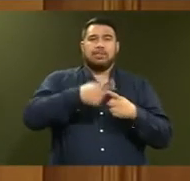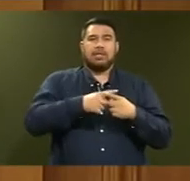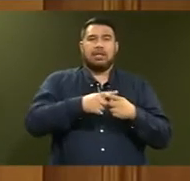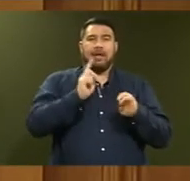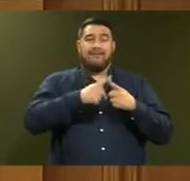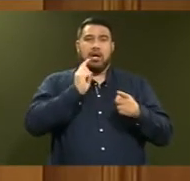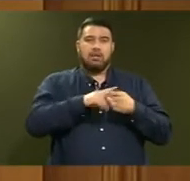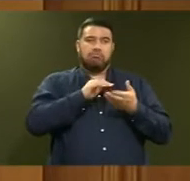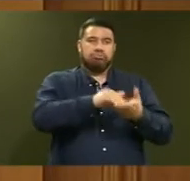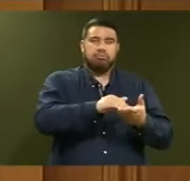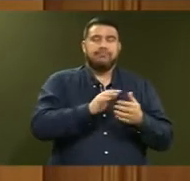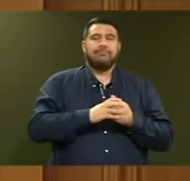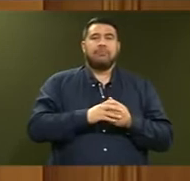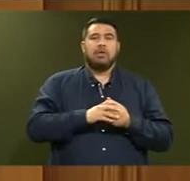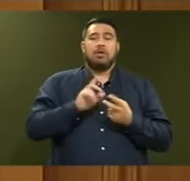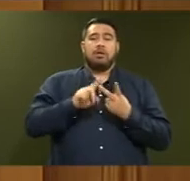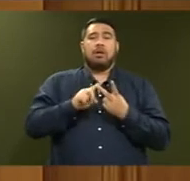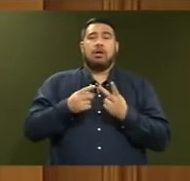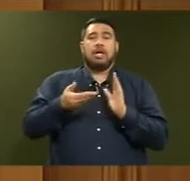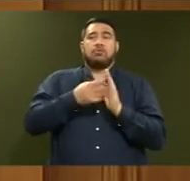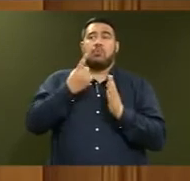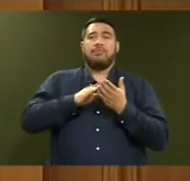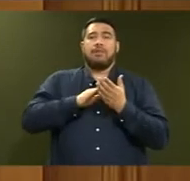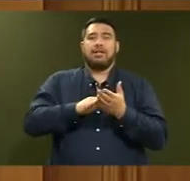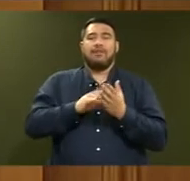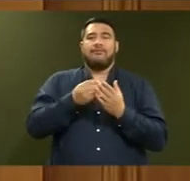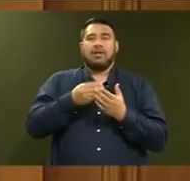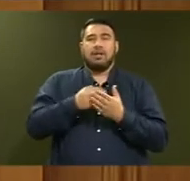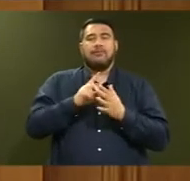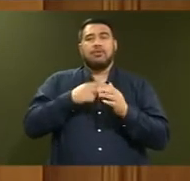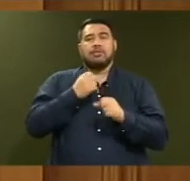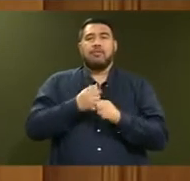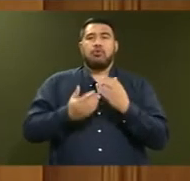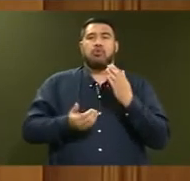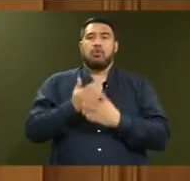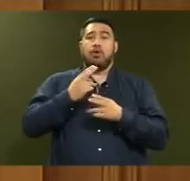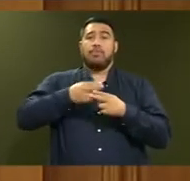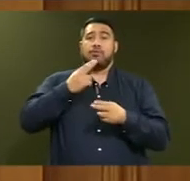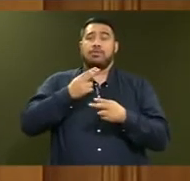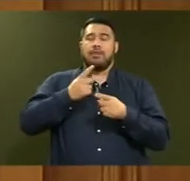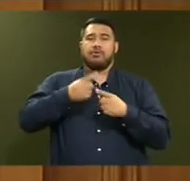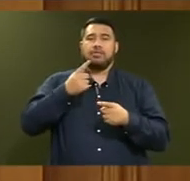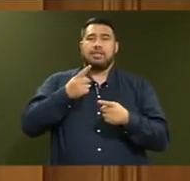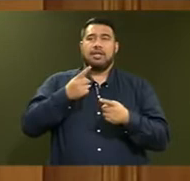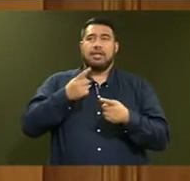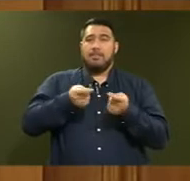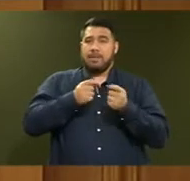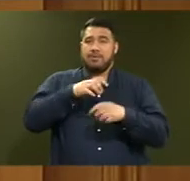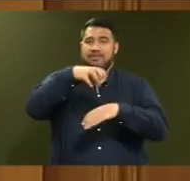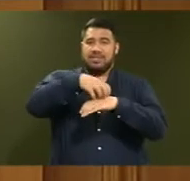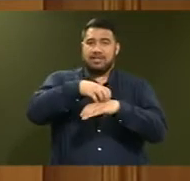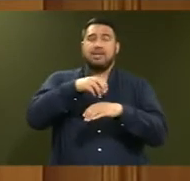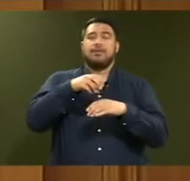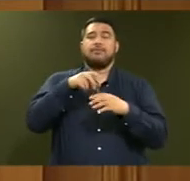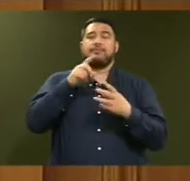$1 million in new funding will progress other initiatives, including the business case for a new emergency management facility, a common operating